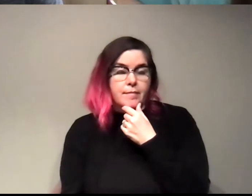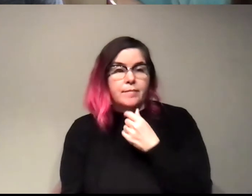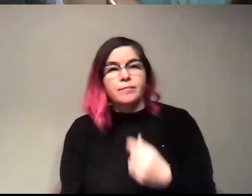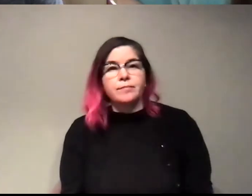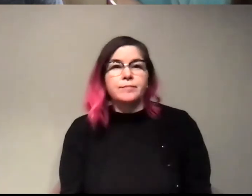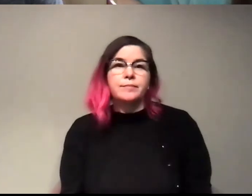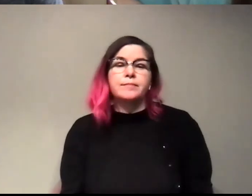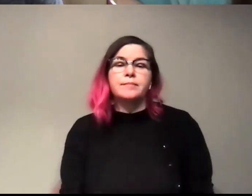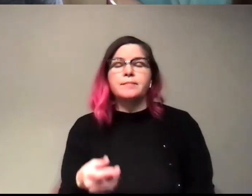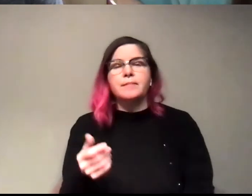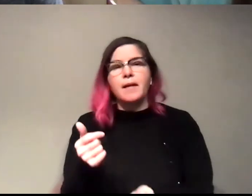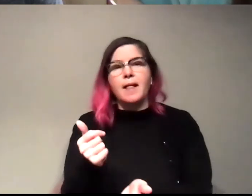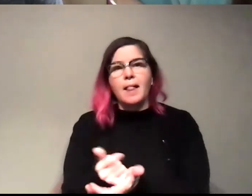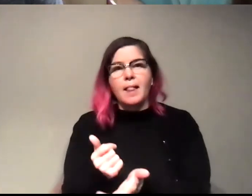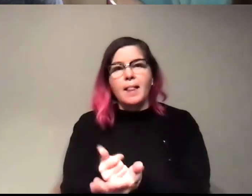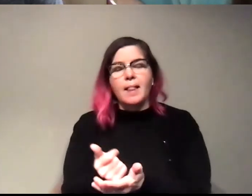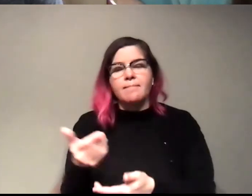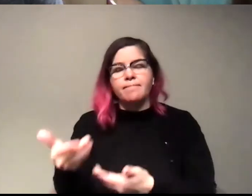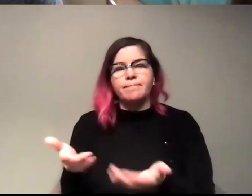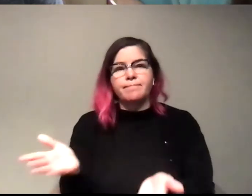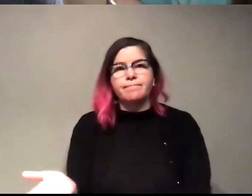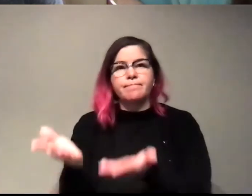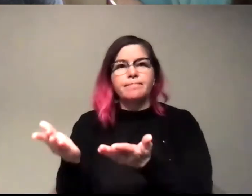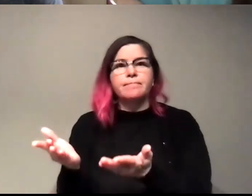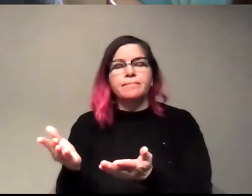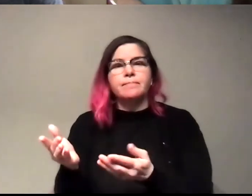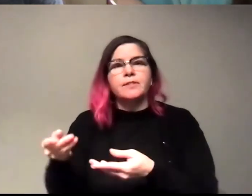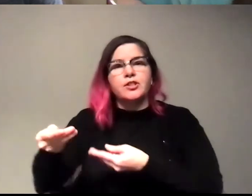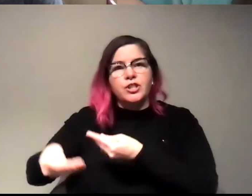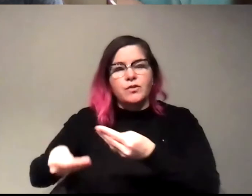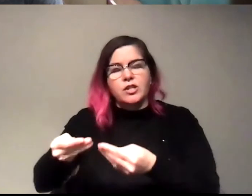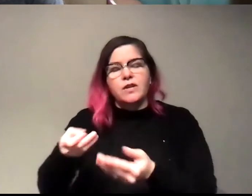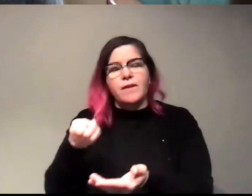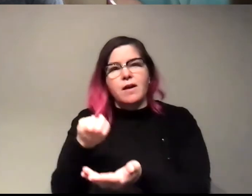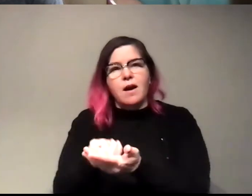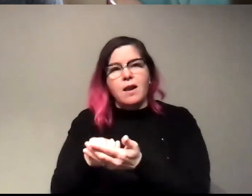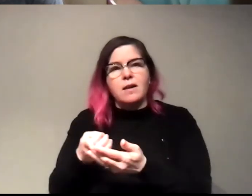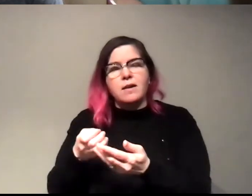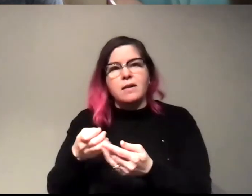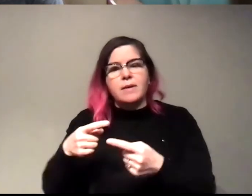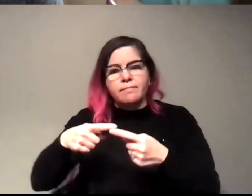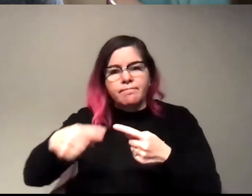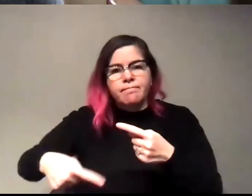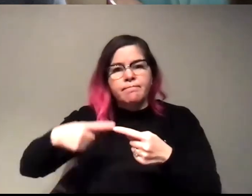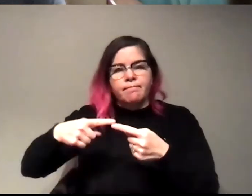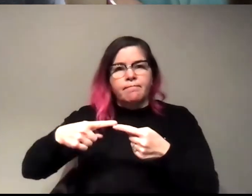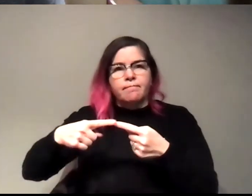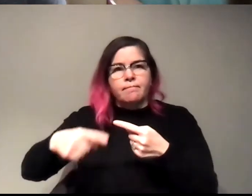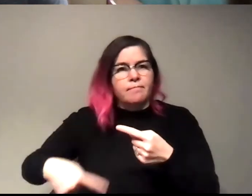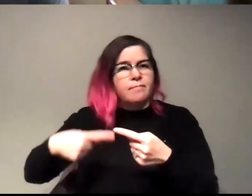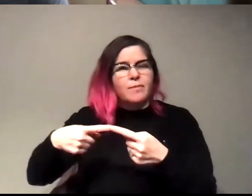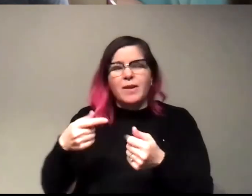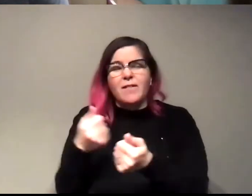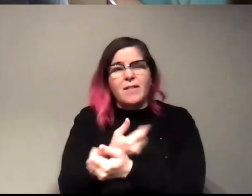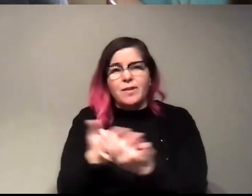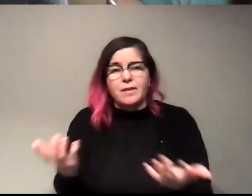facilitate the, the, the generation of like kind of a circular economy of, of, uh, of everything really,